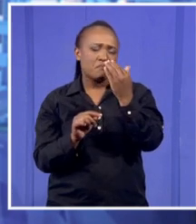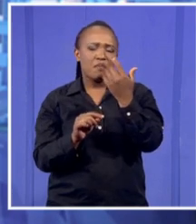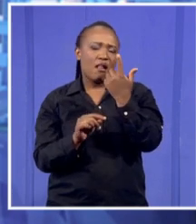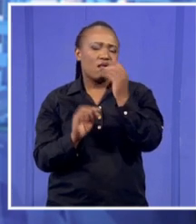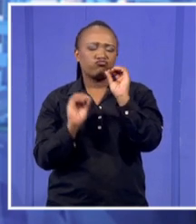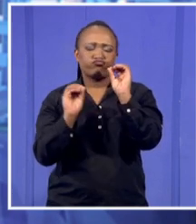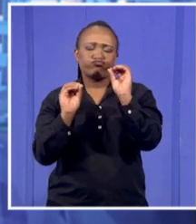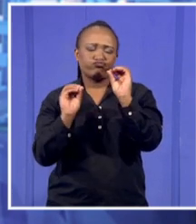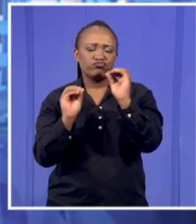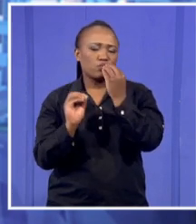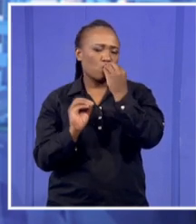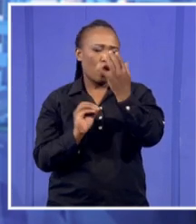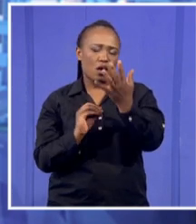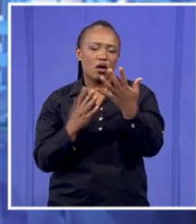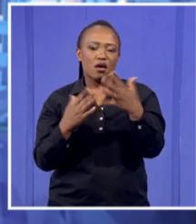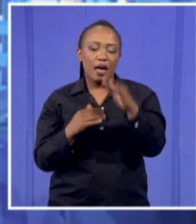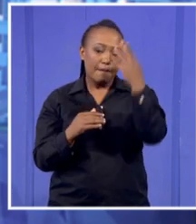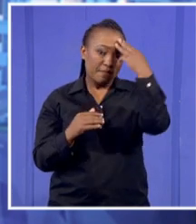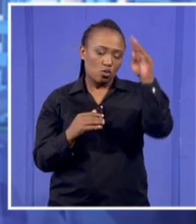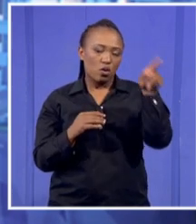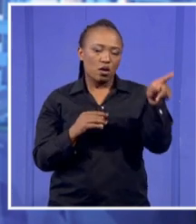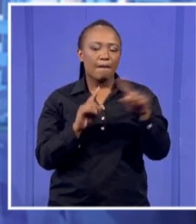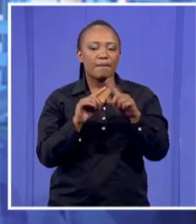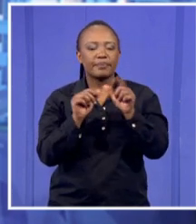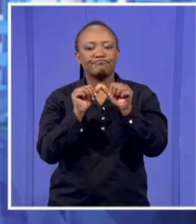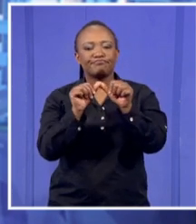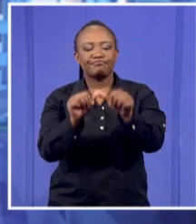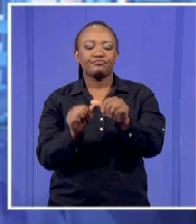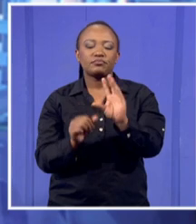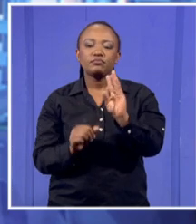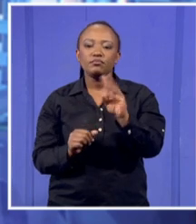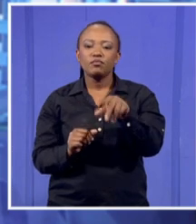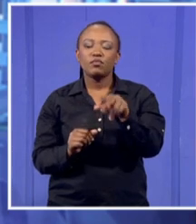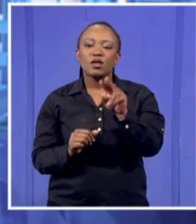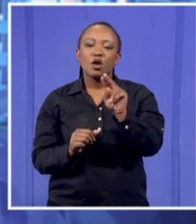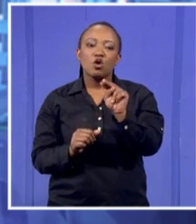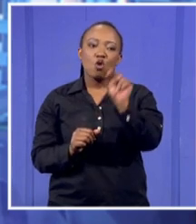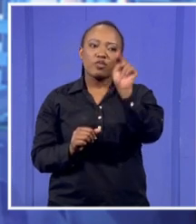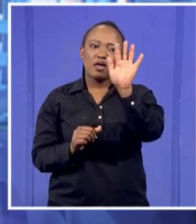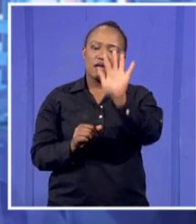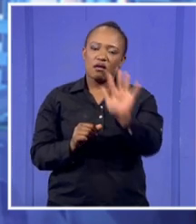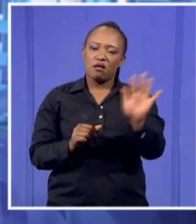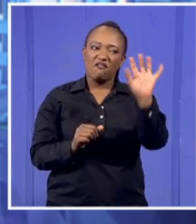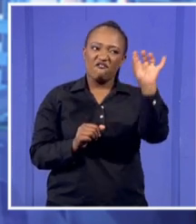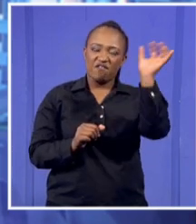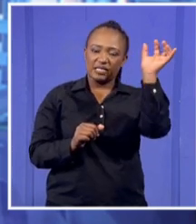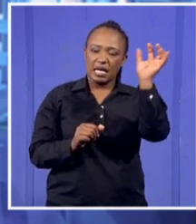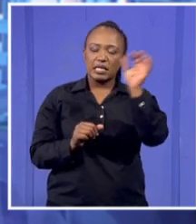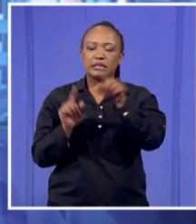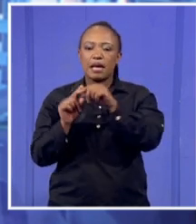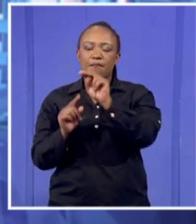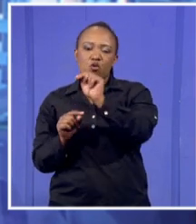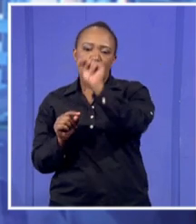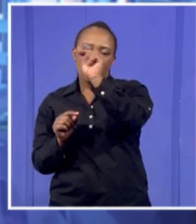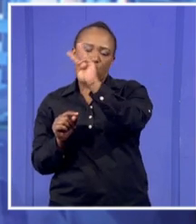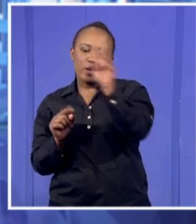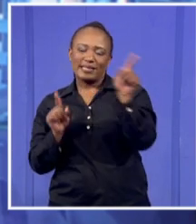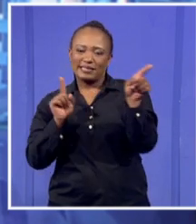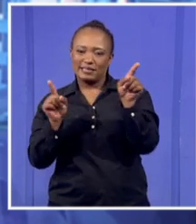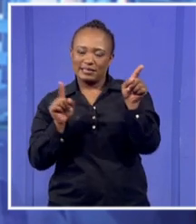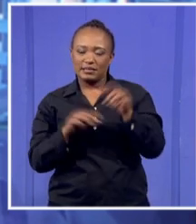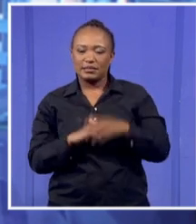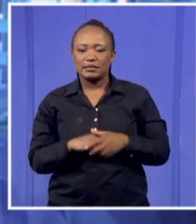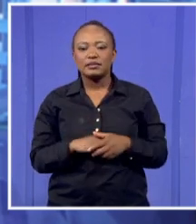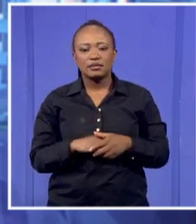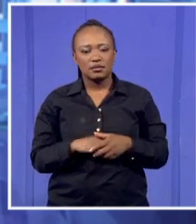in Pretoria. Yeah. And then, but it's still continuing until Thursday for northern parts of the Free State as well as the northwest. So they're still in